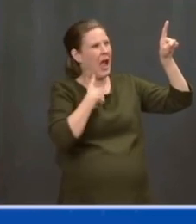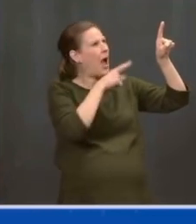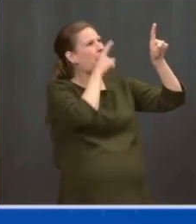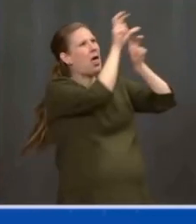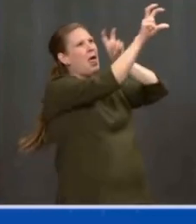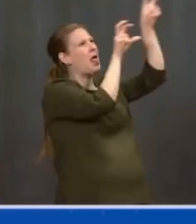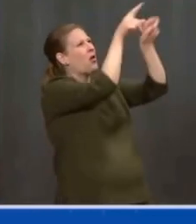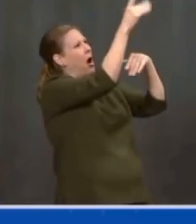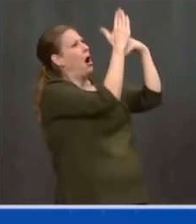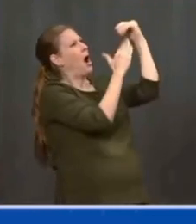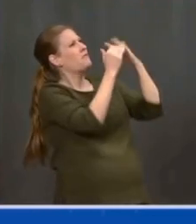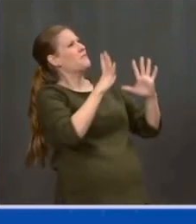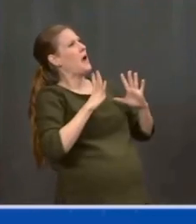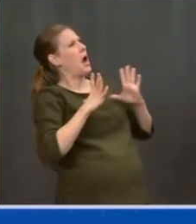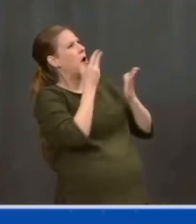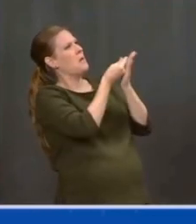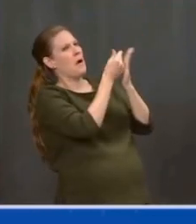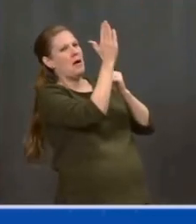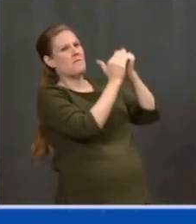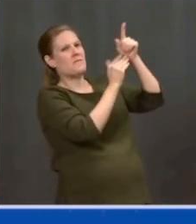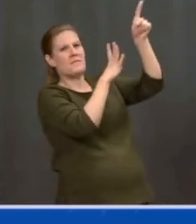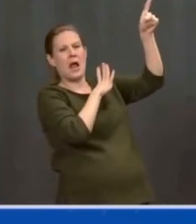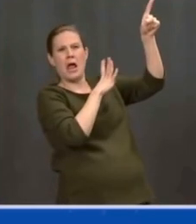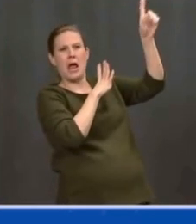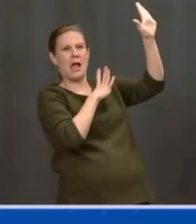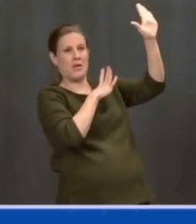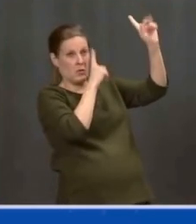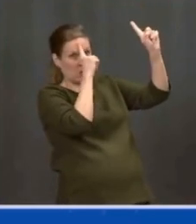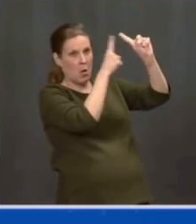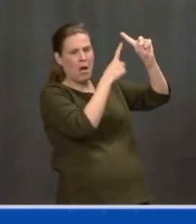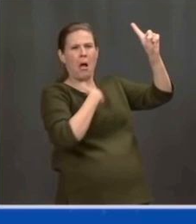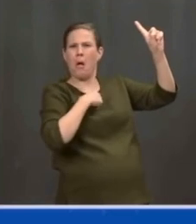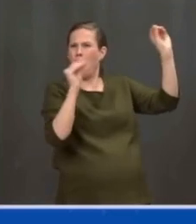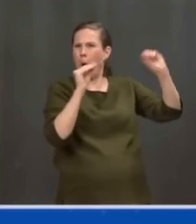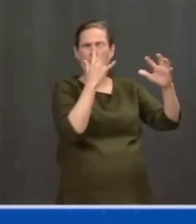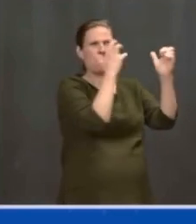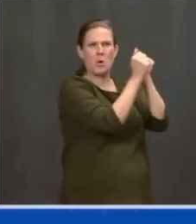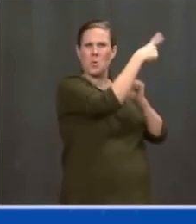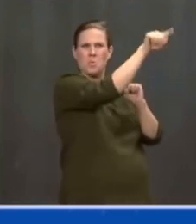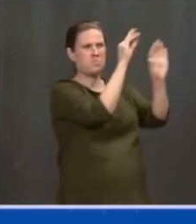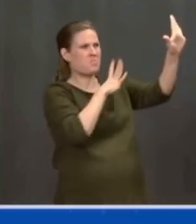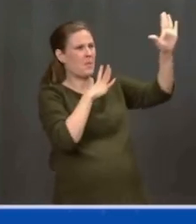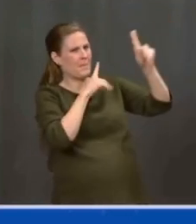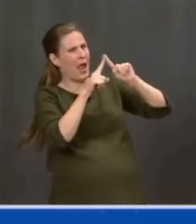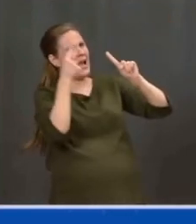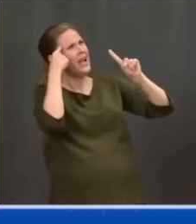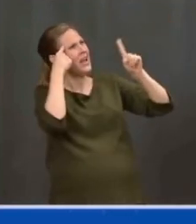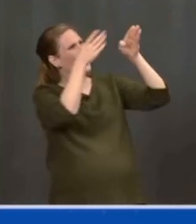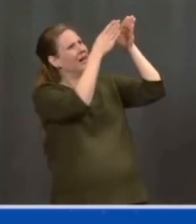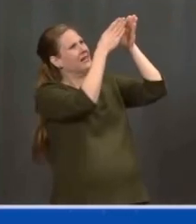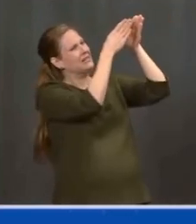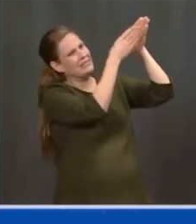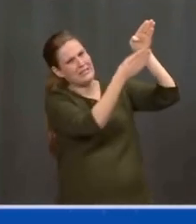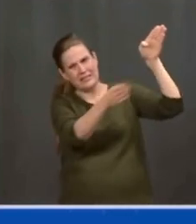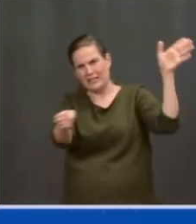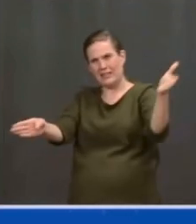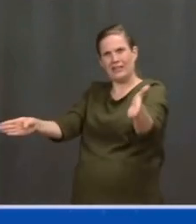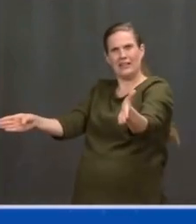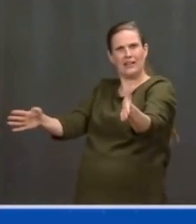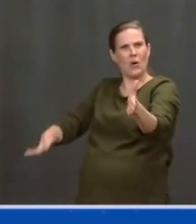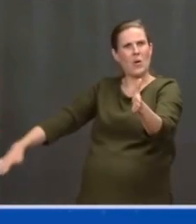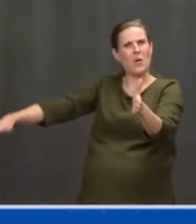opening opportunities for everybody else. And here's the truth. We all will do better